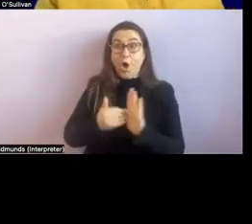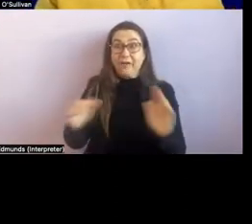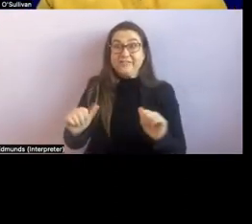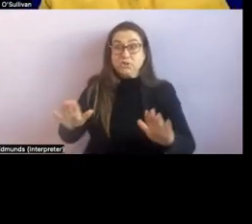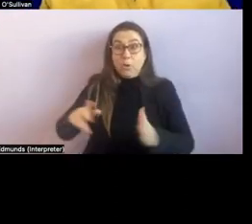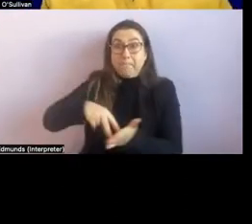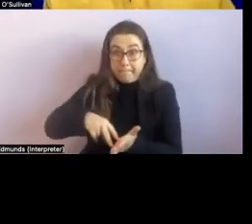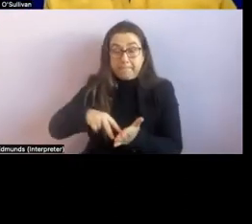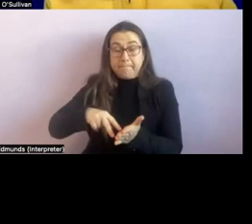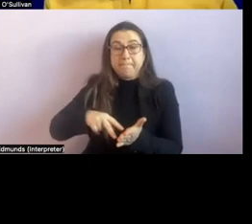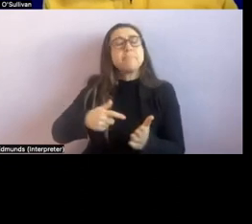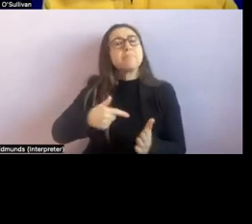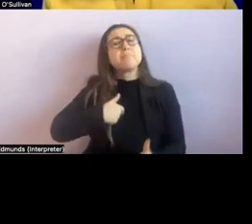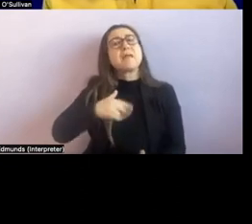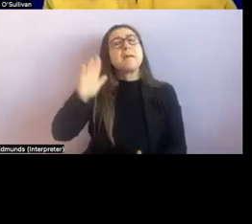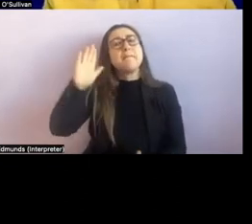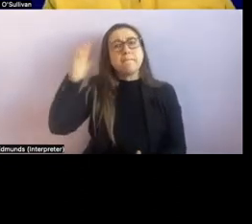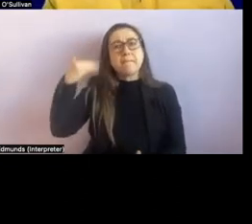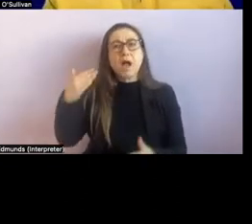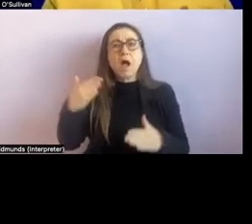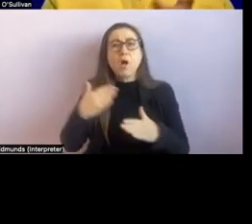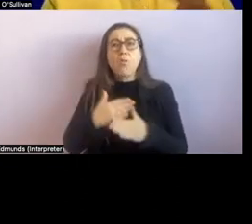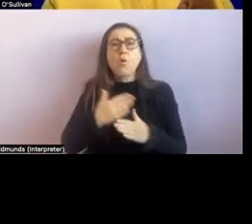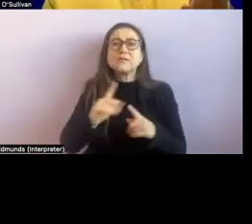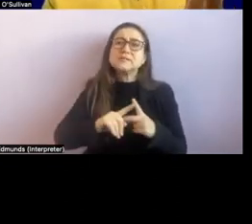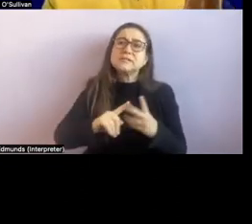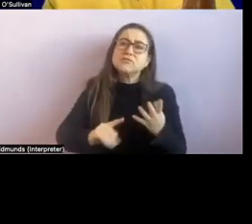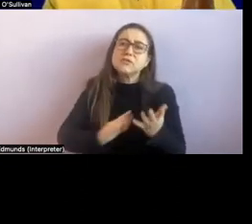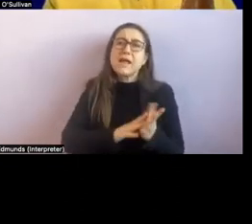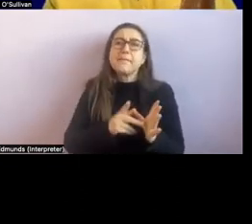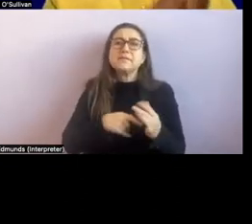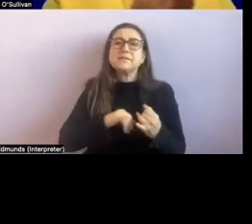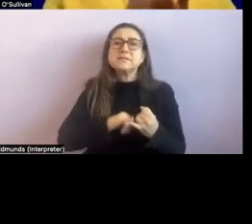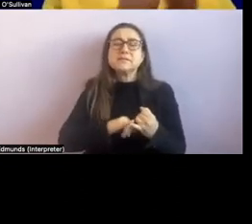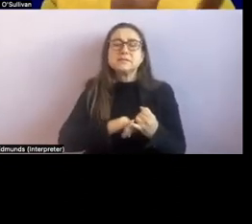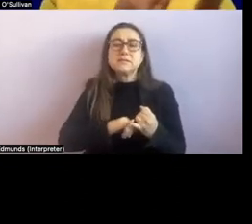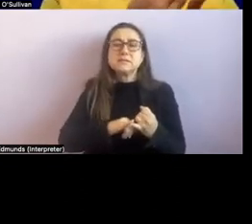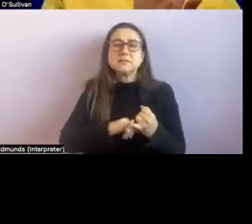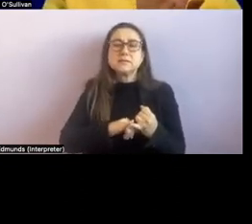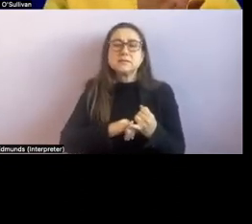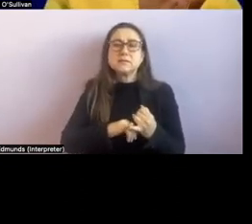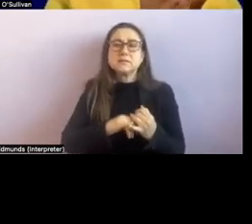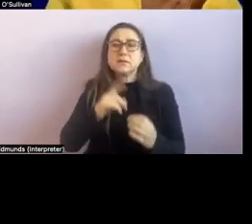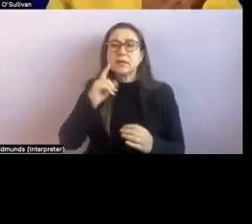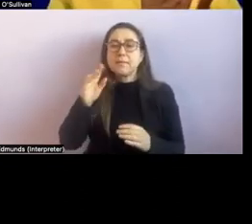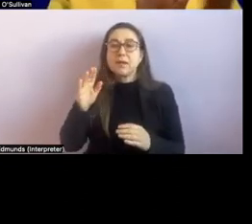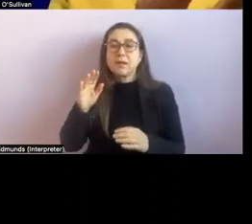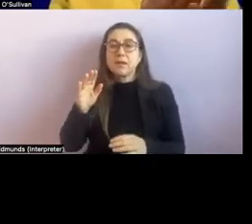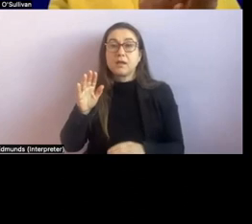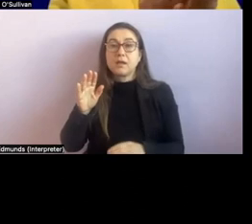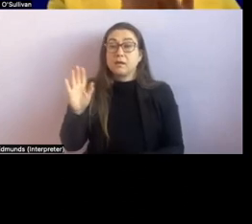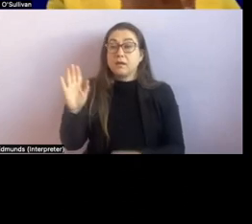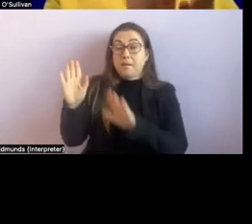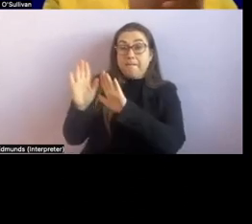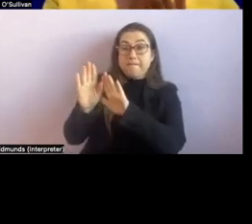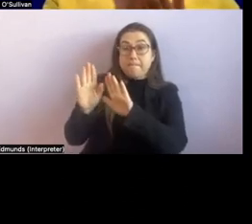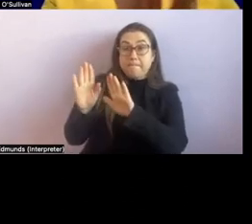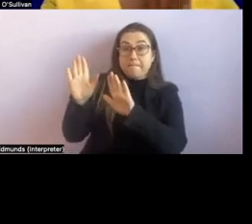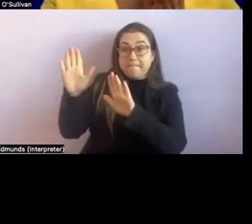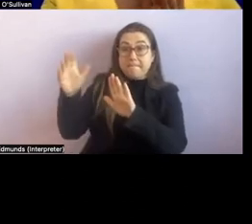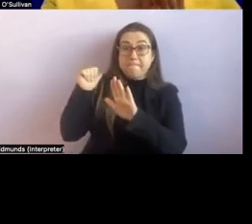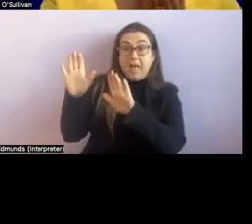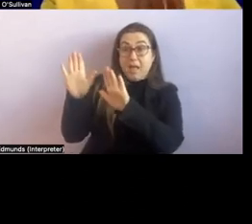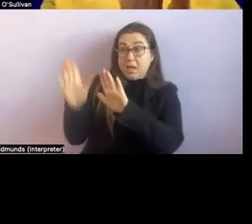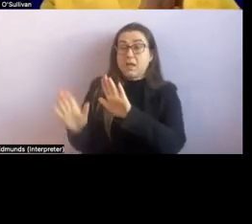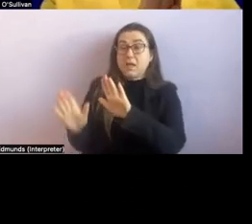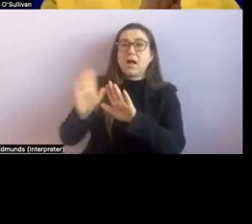haptics that i have used in working with people would be um to left on the back to turn towards the left or right towards the